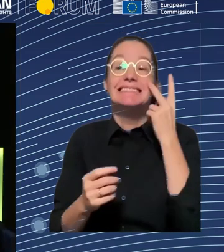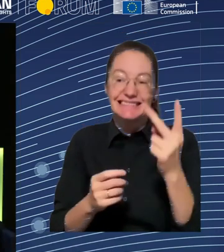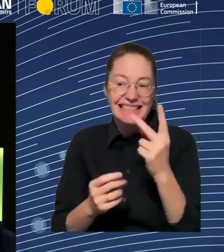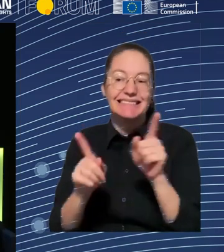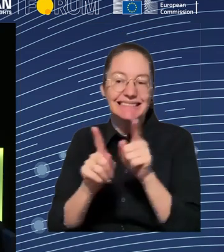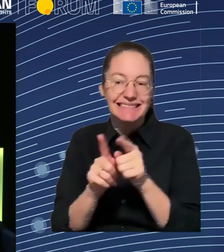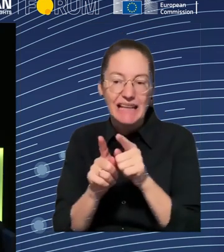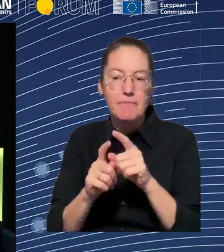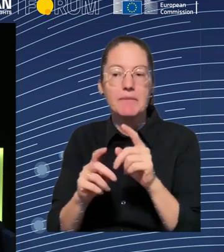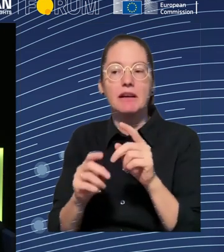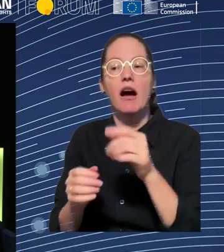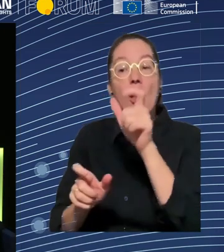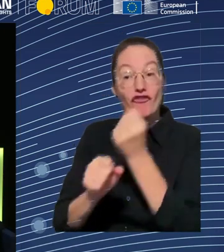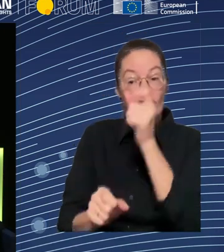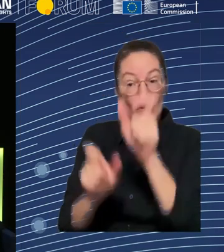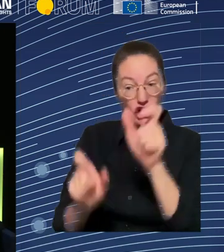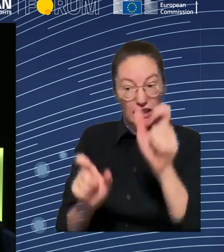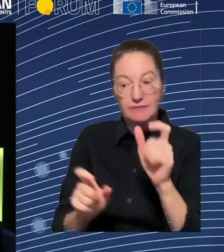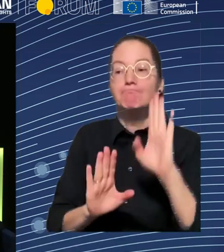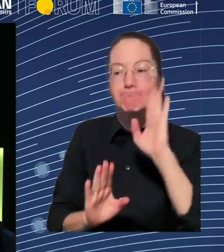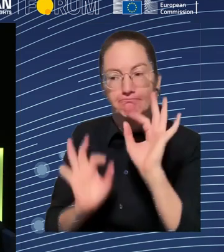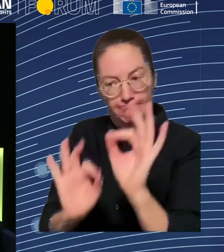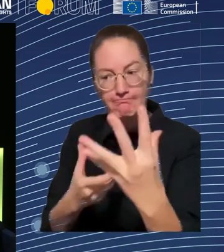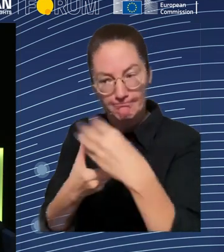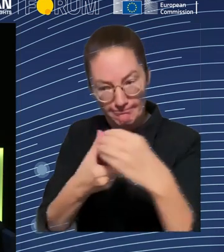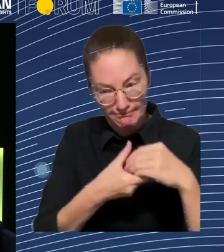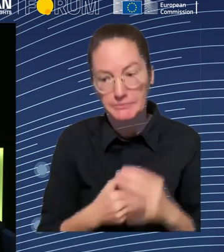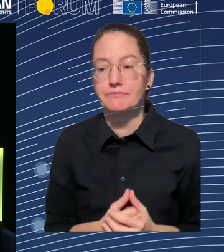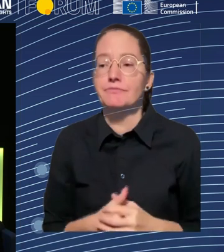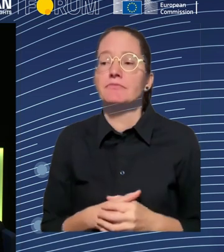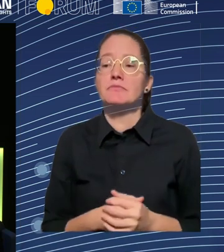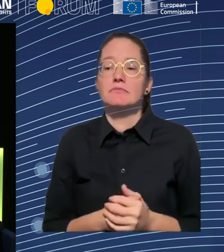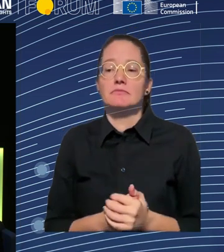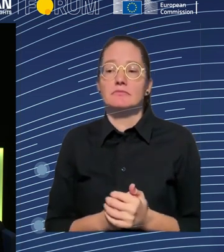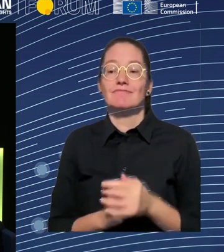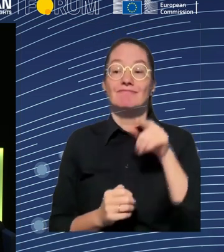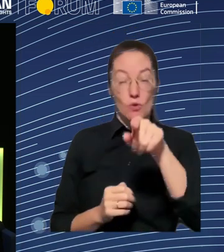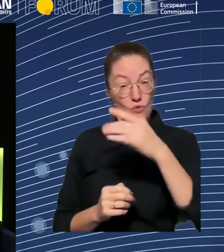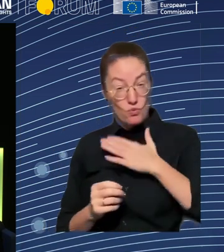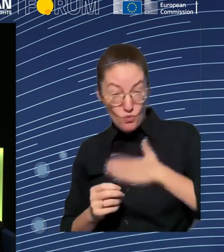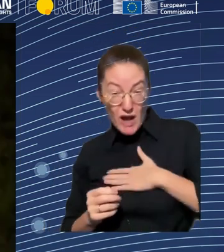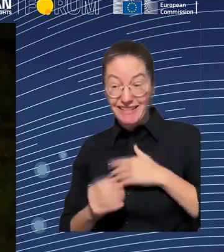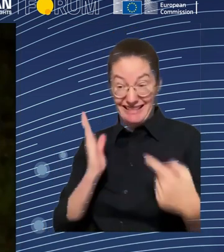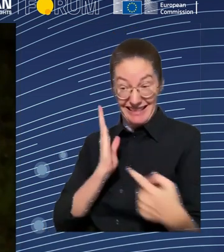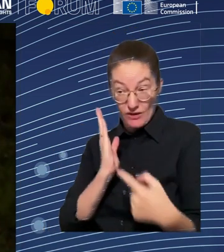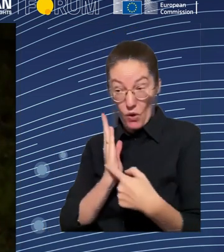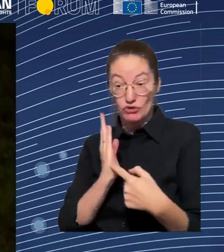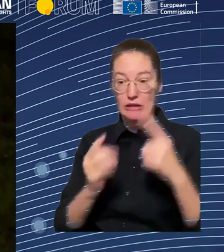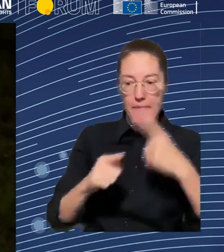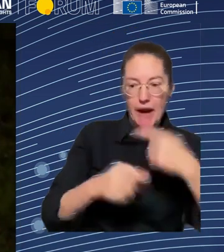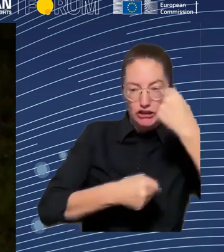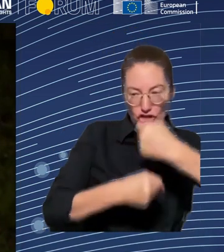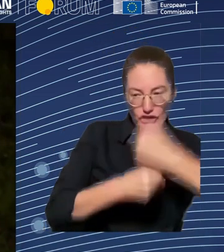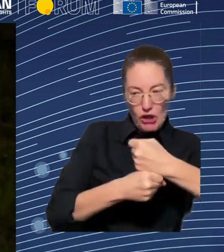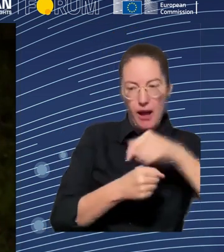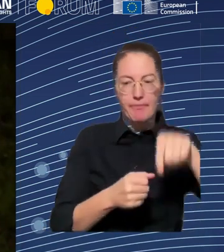But I am very interested in discussions about how public policy can further incentivize this kind of process, because I think that